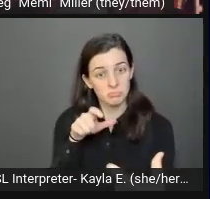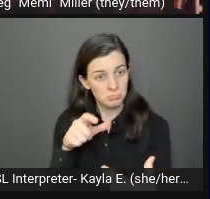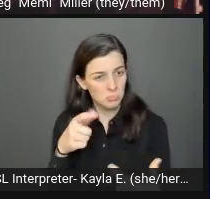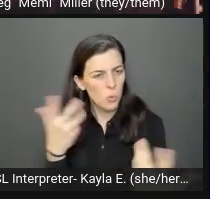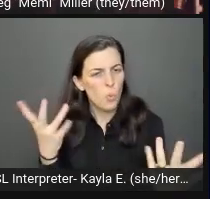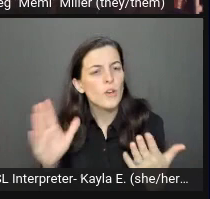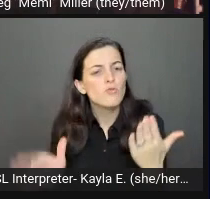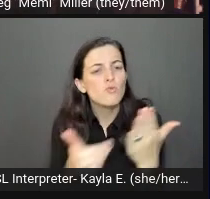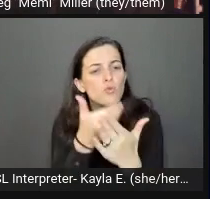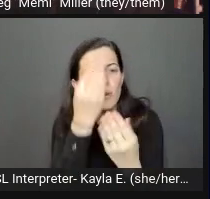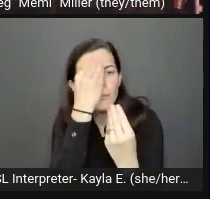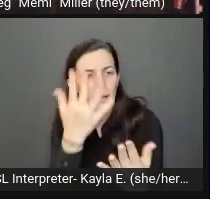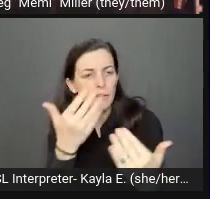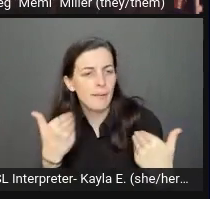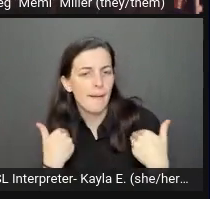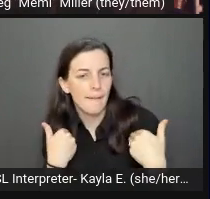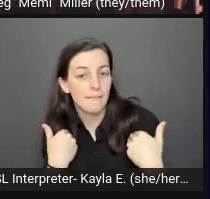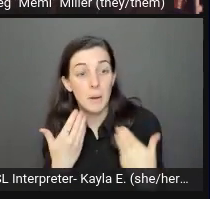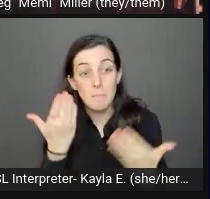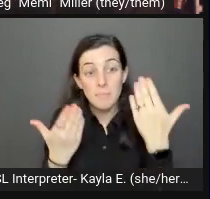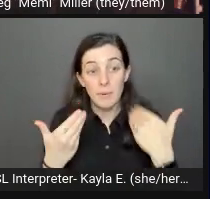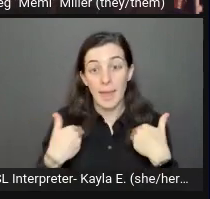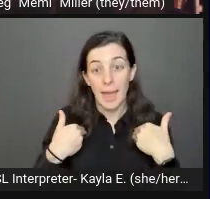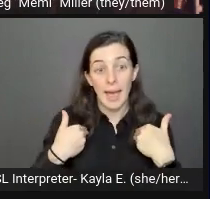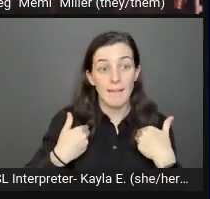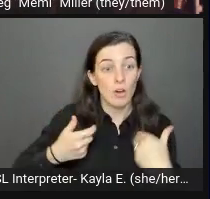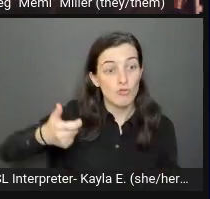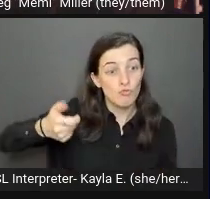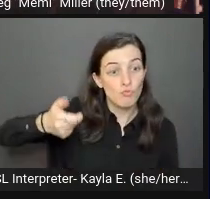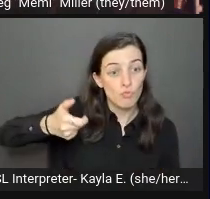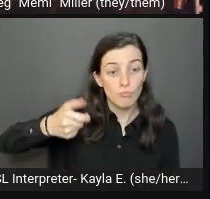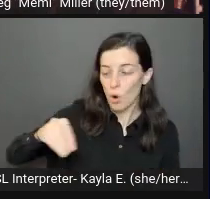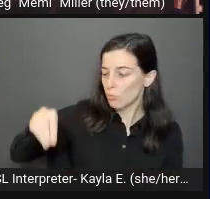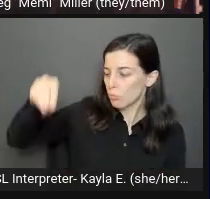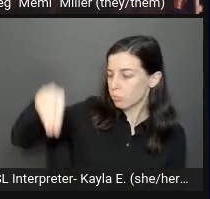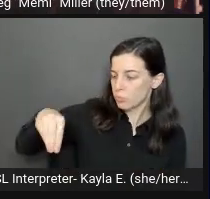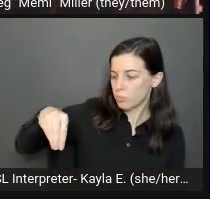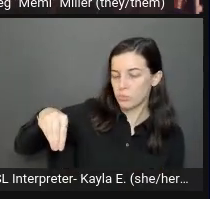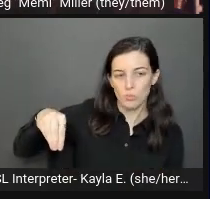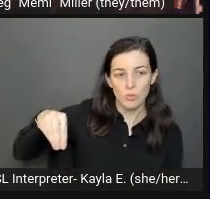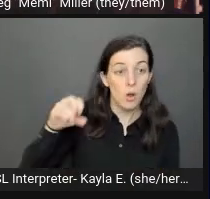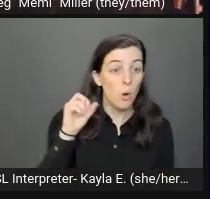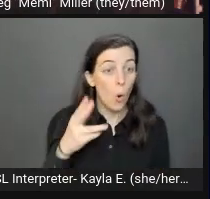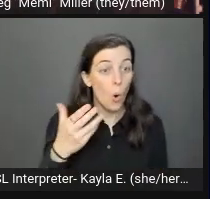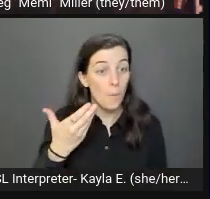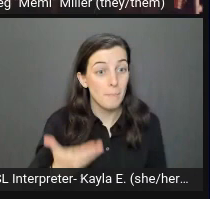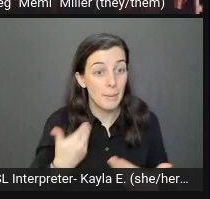a remote holder? Or maybe there are cup holders in the arms that we can't see from straight on.